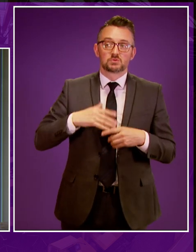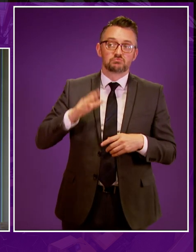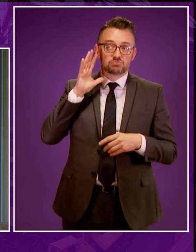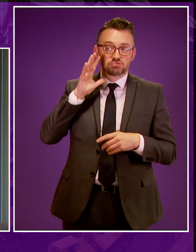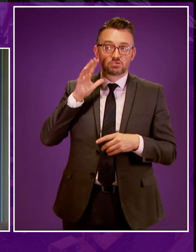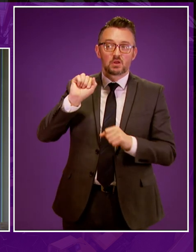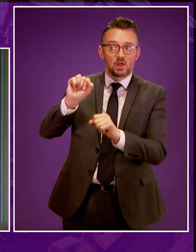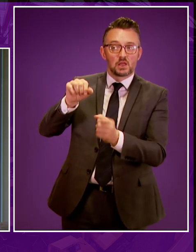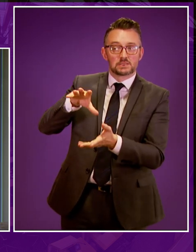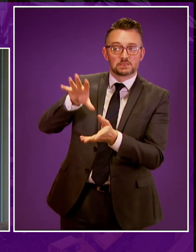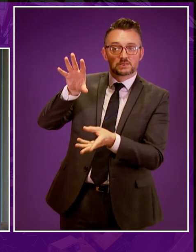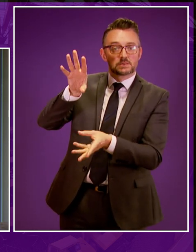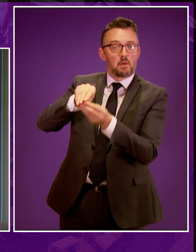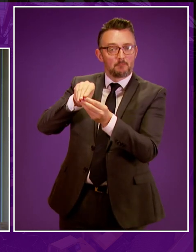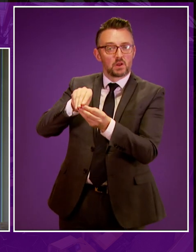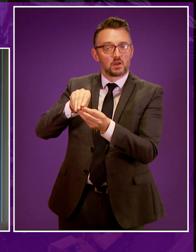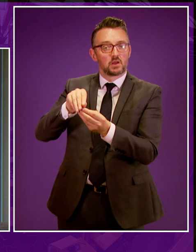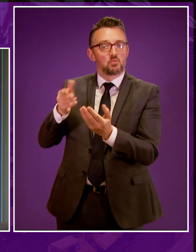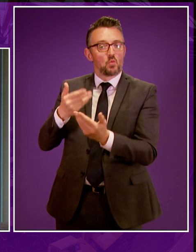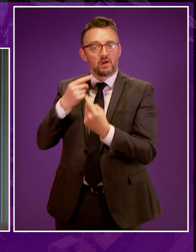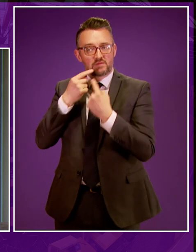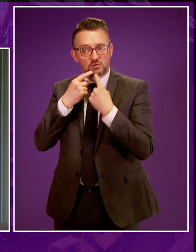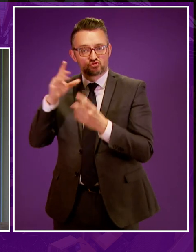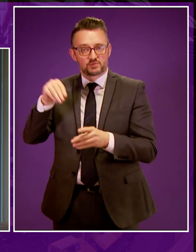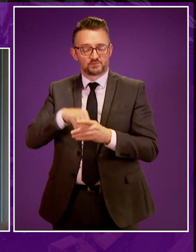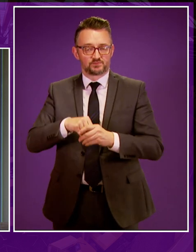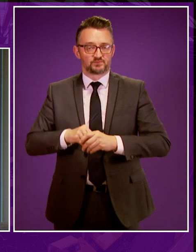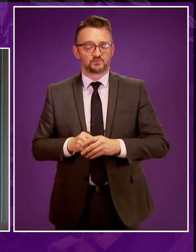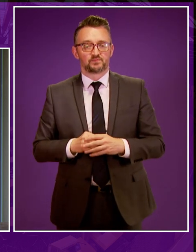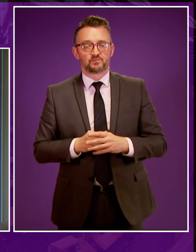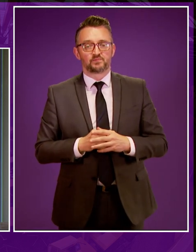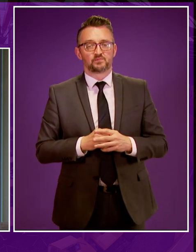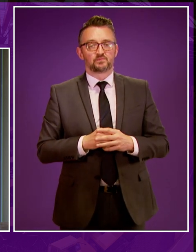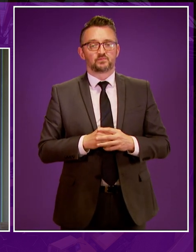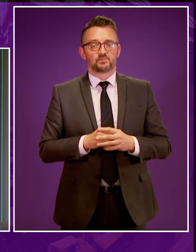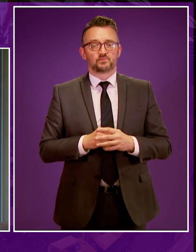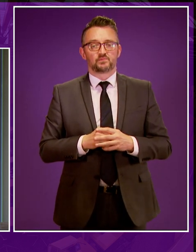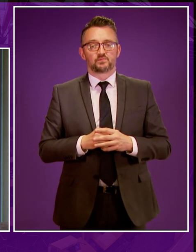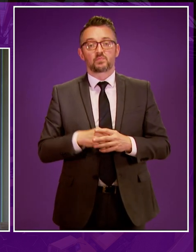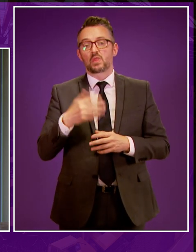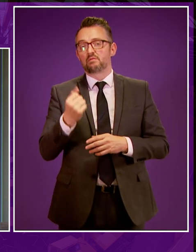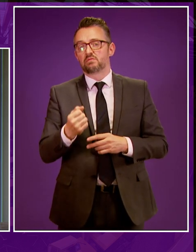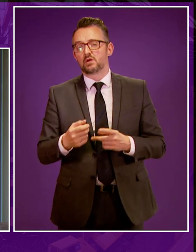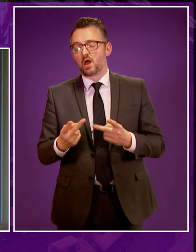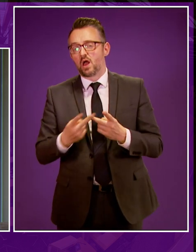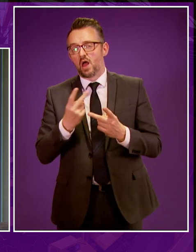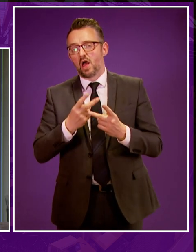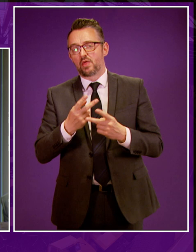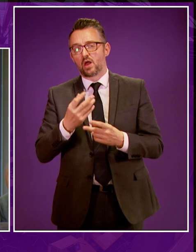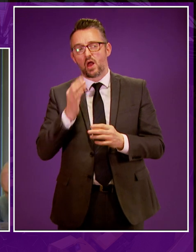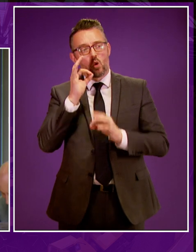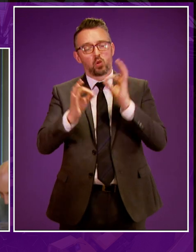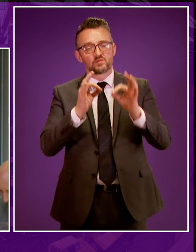in the summing up if the minister will ensure its inclusion in NPF4. There are, of course, calls from